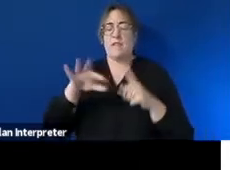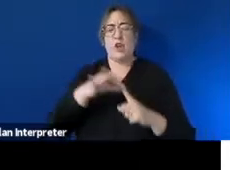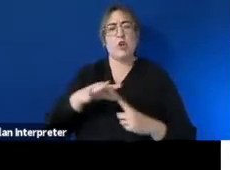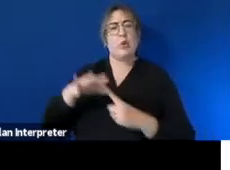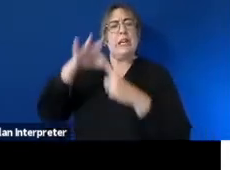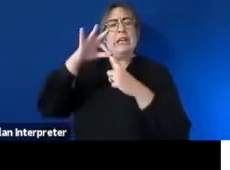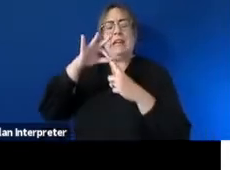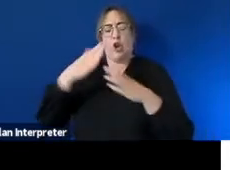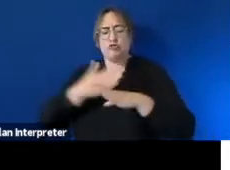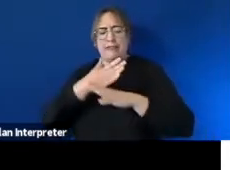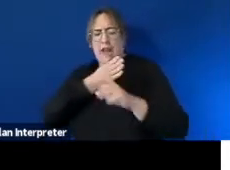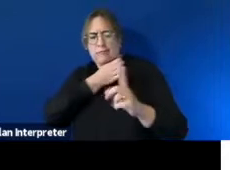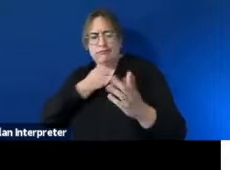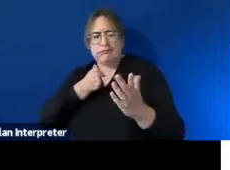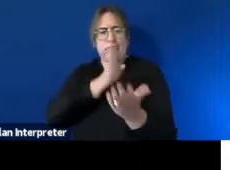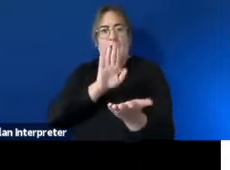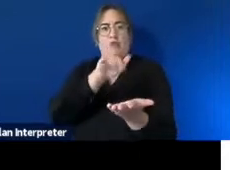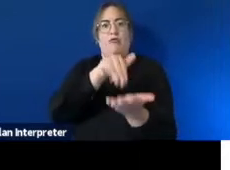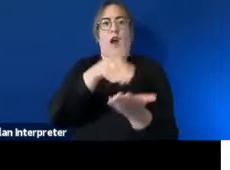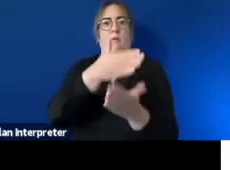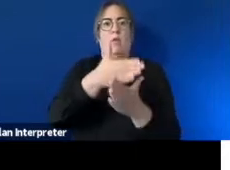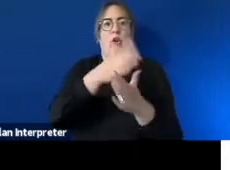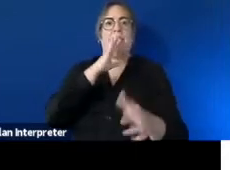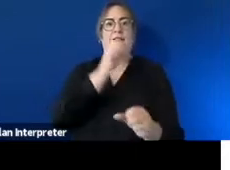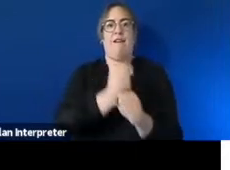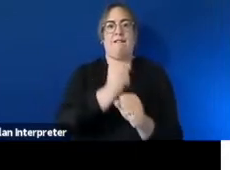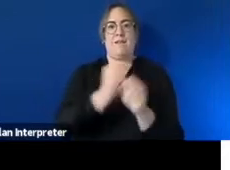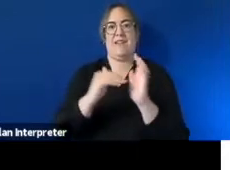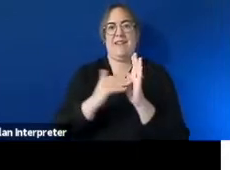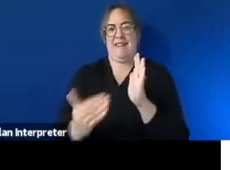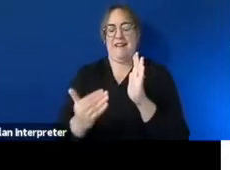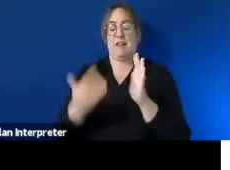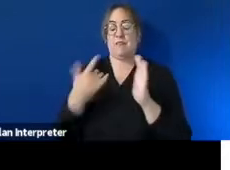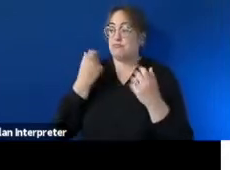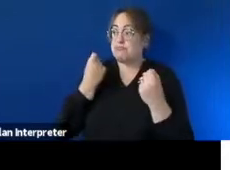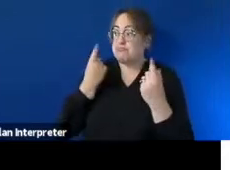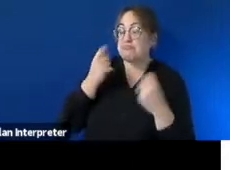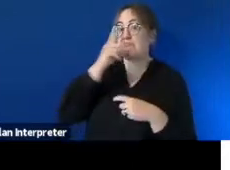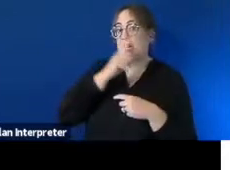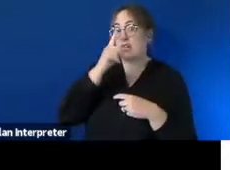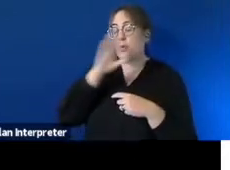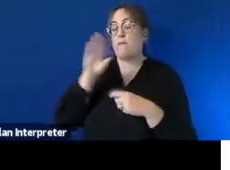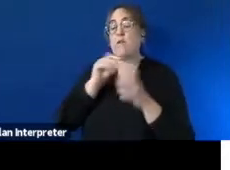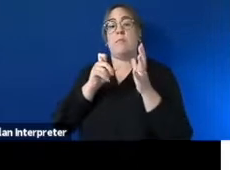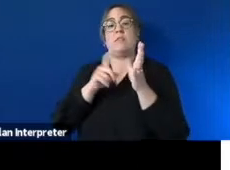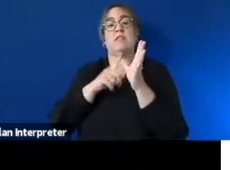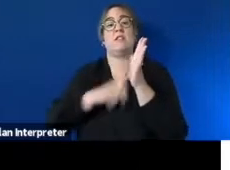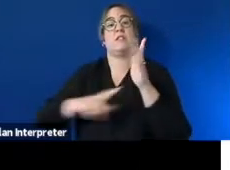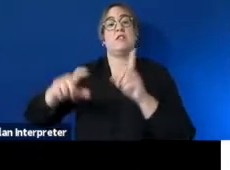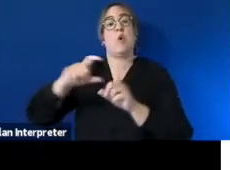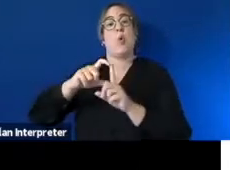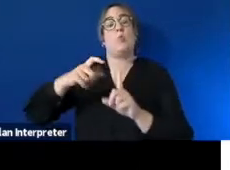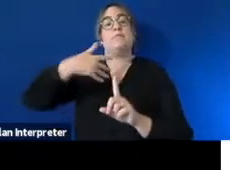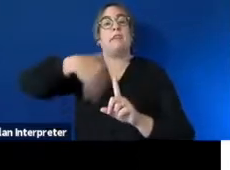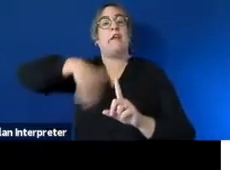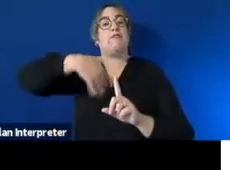vicky brings a unique perspective of the challenges and opportunities faced by people with disability from culturally diverse backgrounds when seeking and thriving